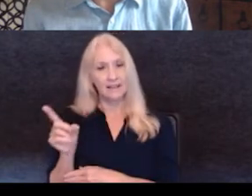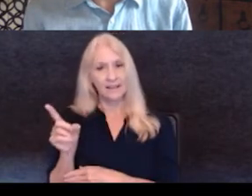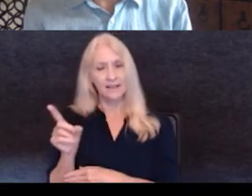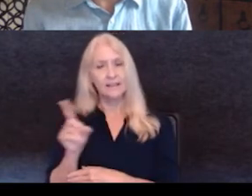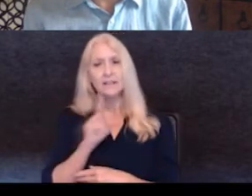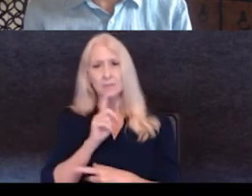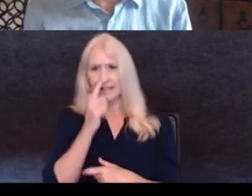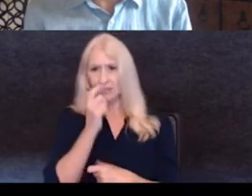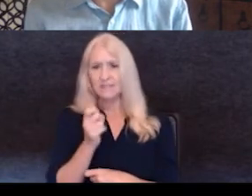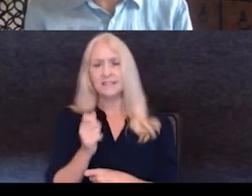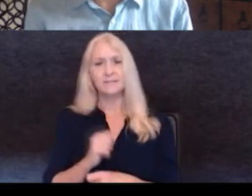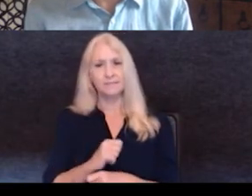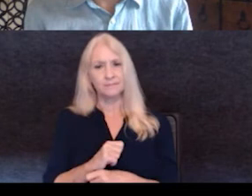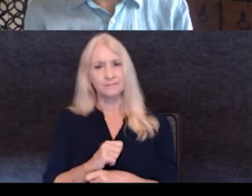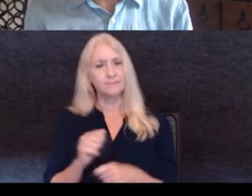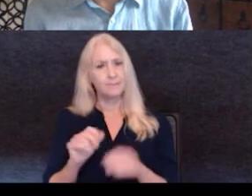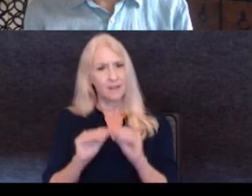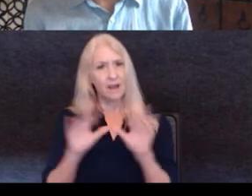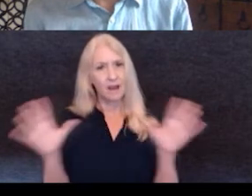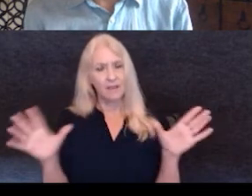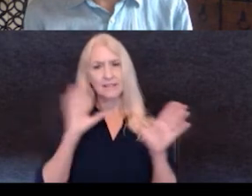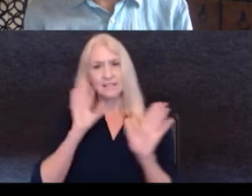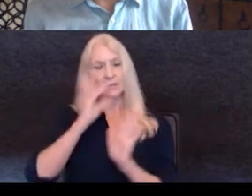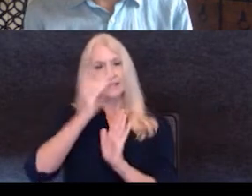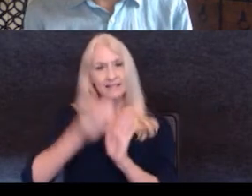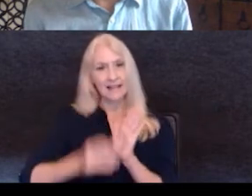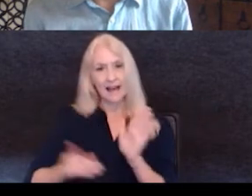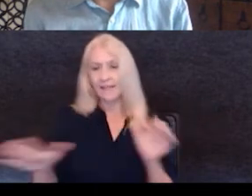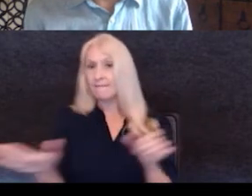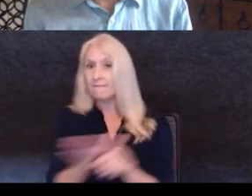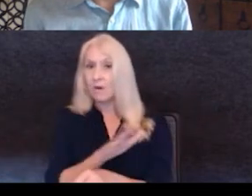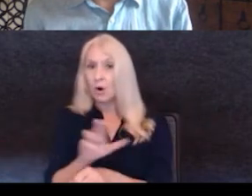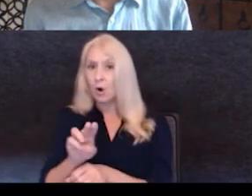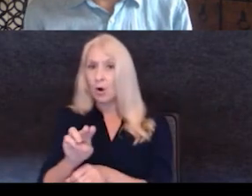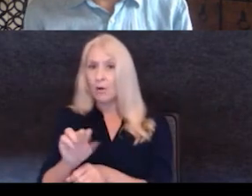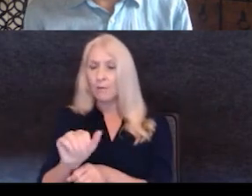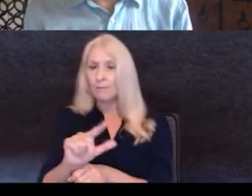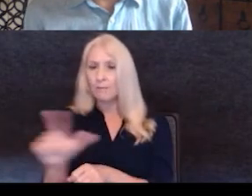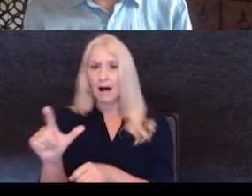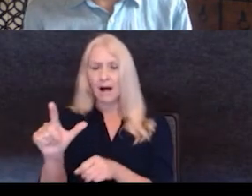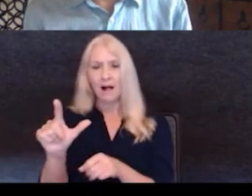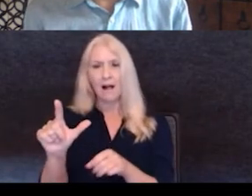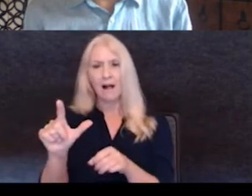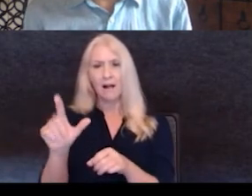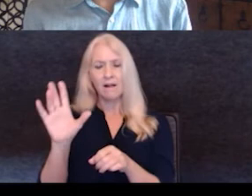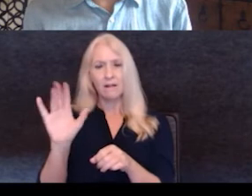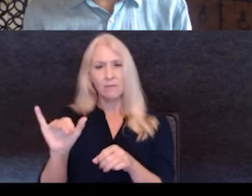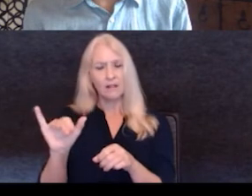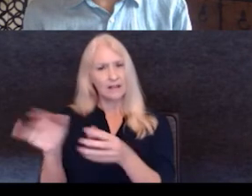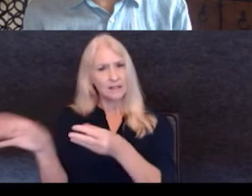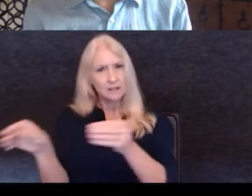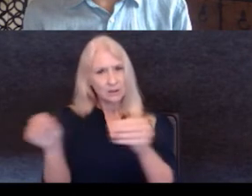is an interesting one because obviously this was designed like the entire mall to be coherent and the stores should